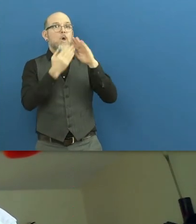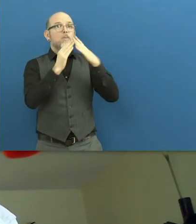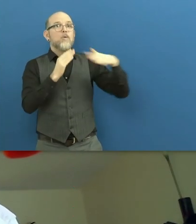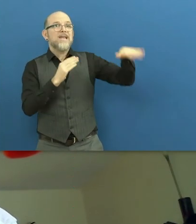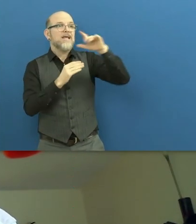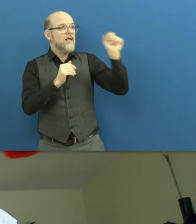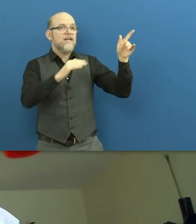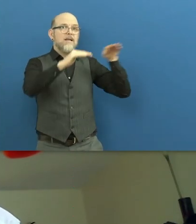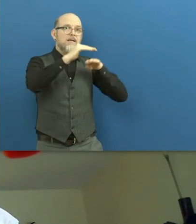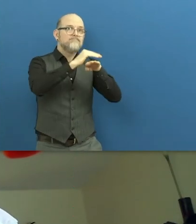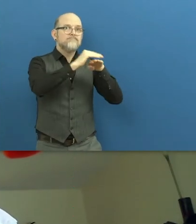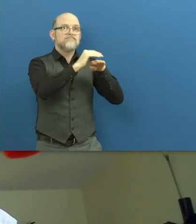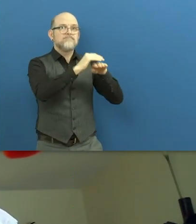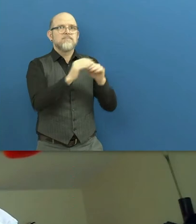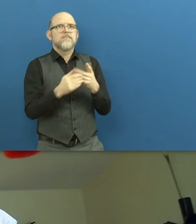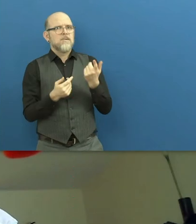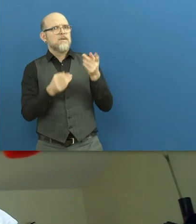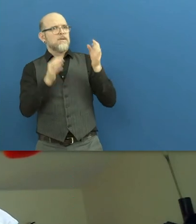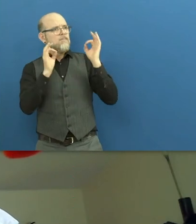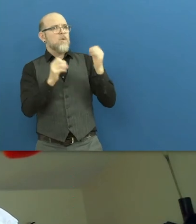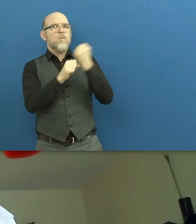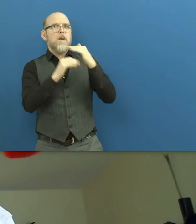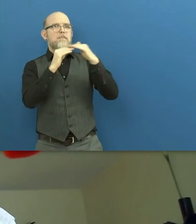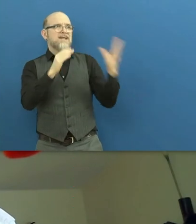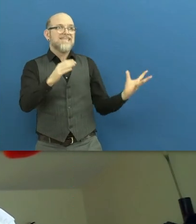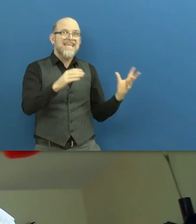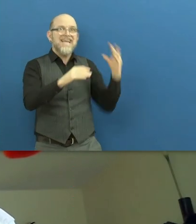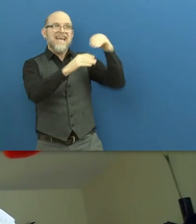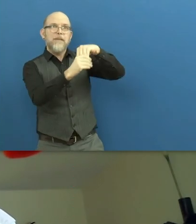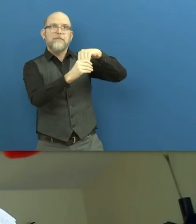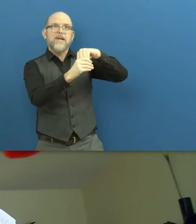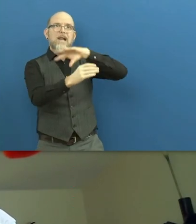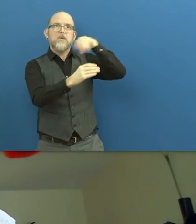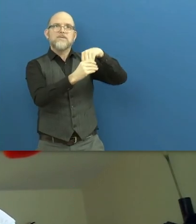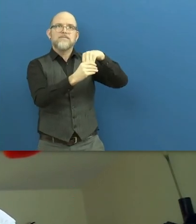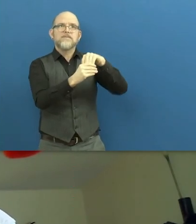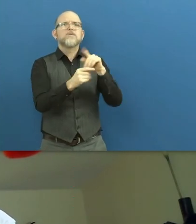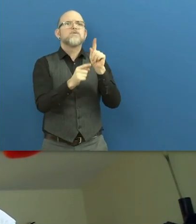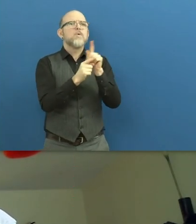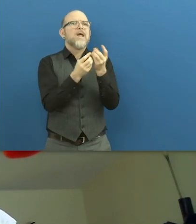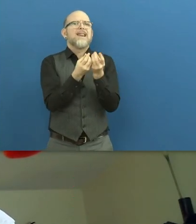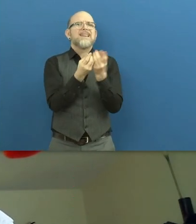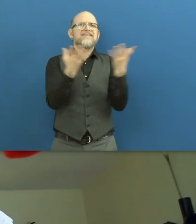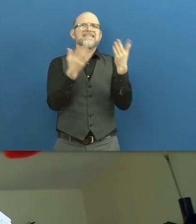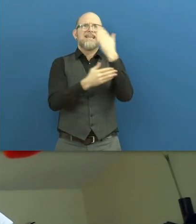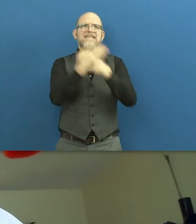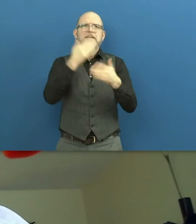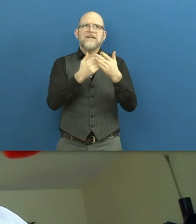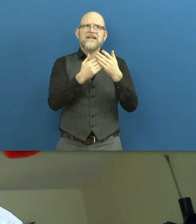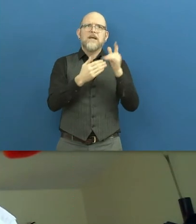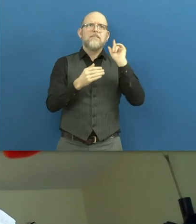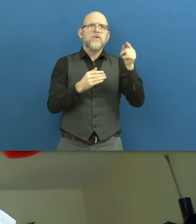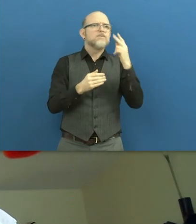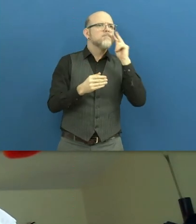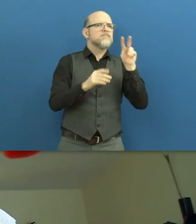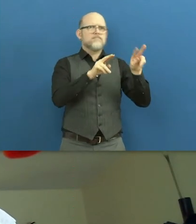If we want to build back a truly inclusive workplace, reflecting the diversity within the disability movement and intersectionality